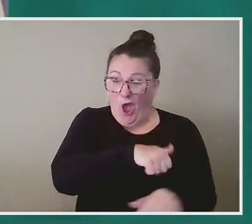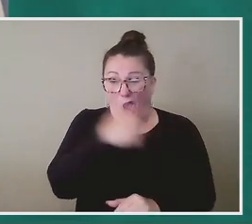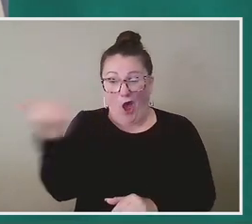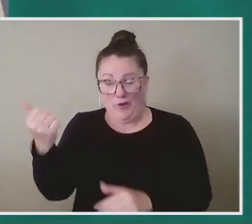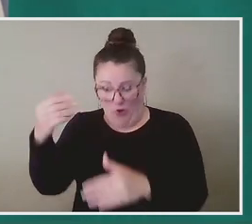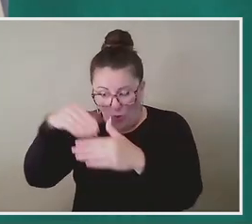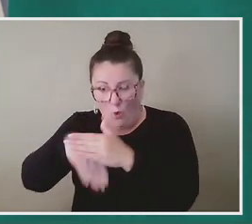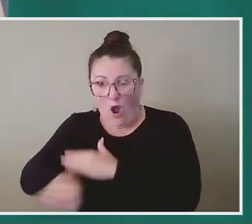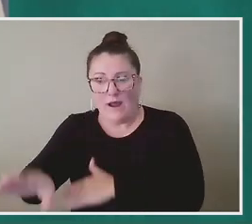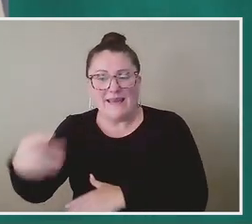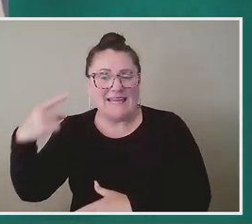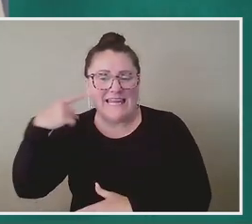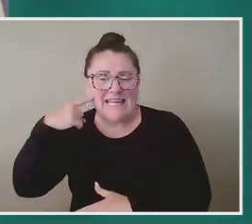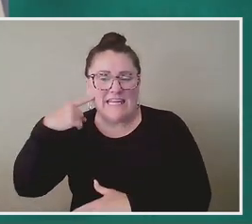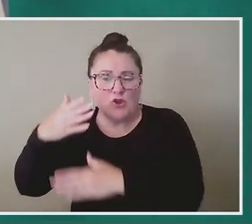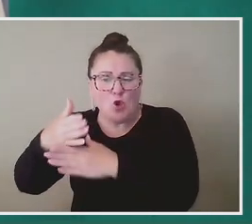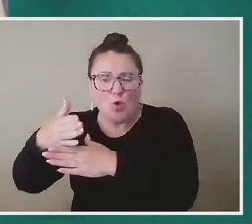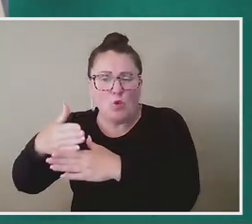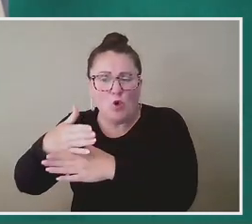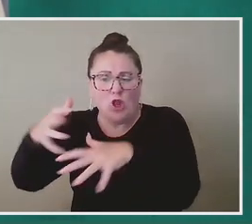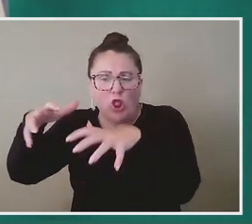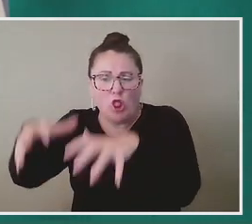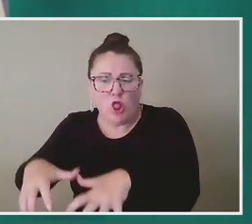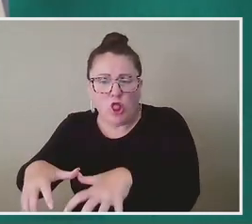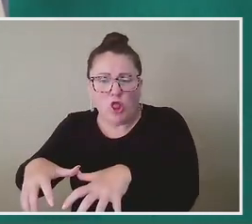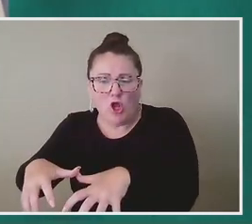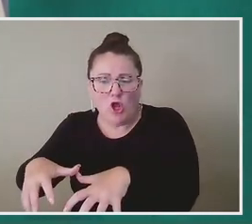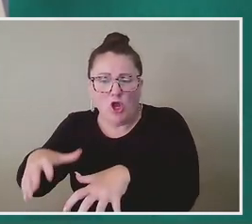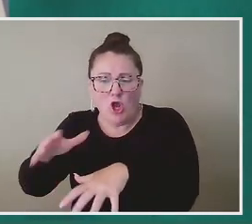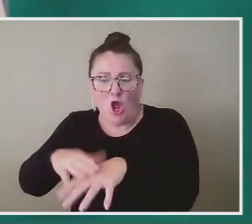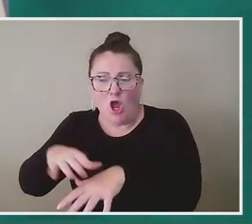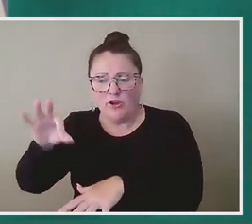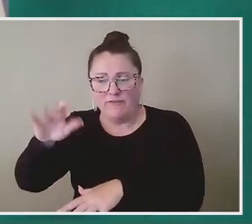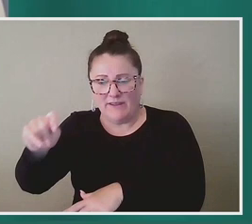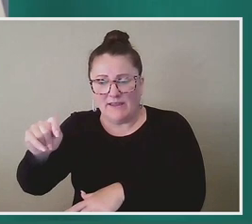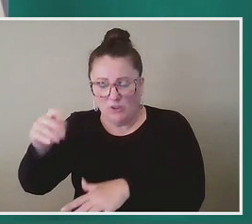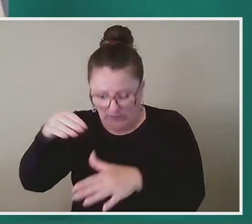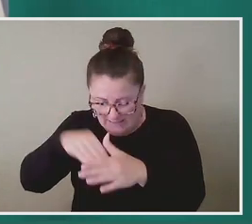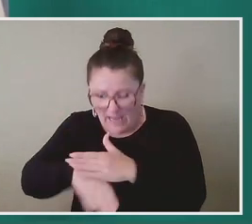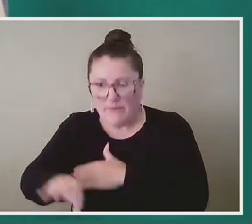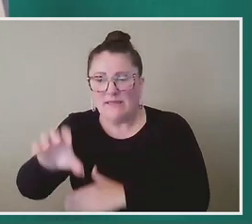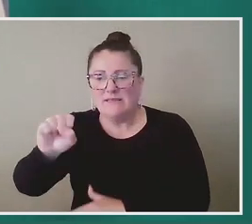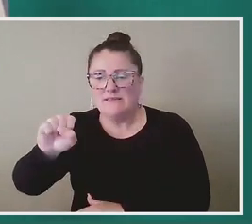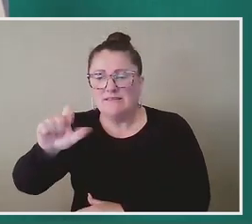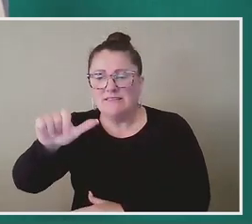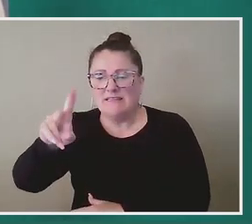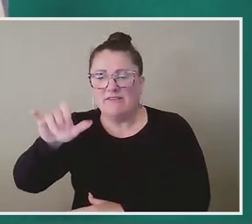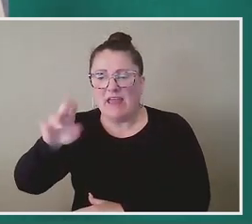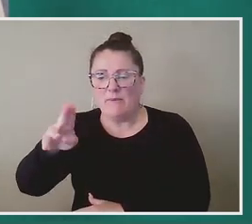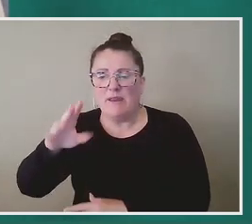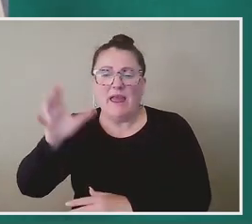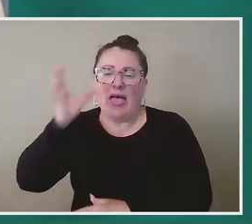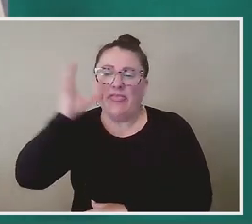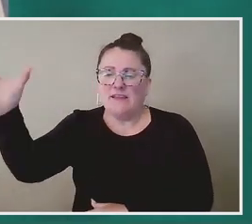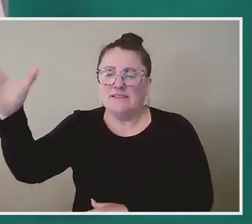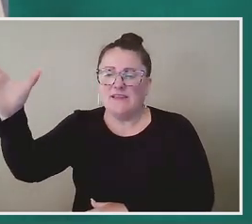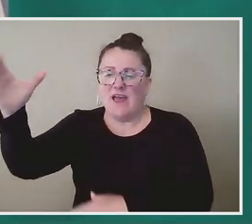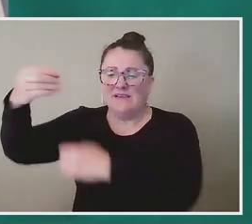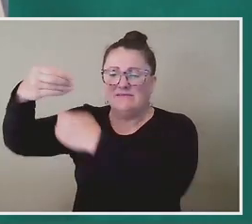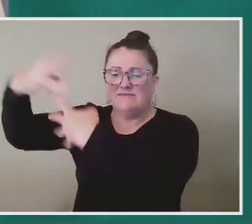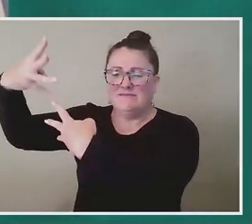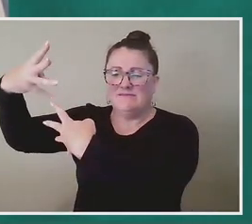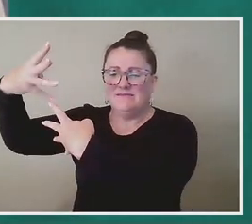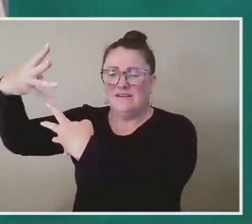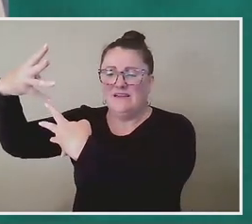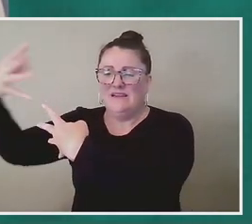the wood moans under your feet, when when you step inside to see the way that sunlight sort of slides in through cracks